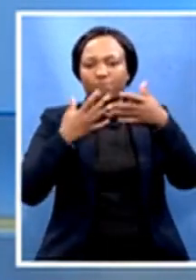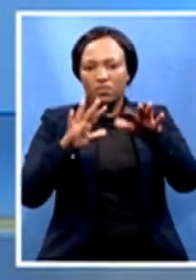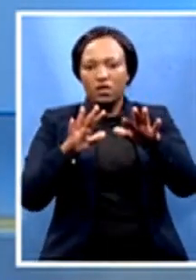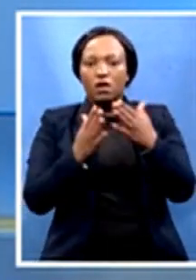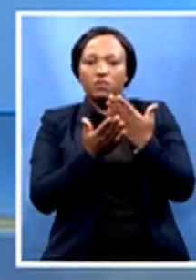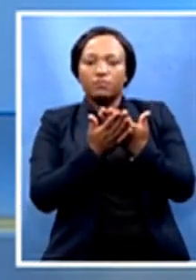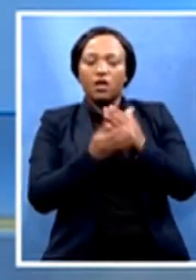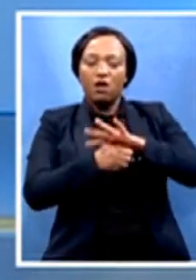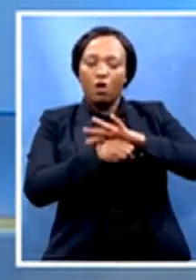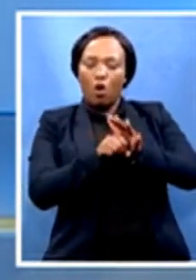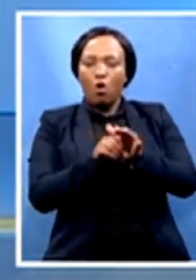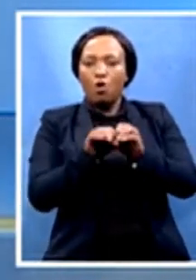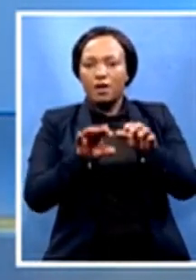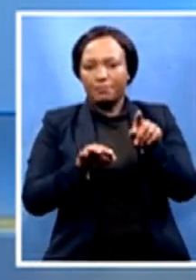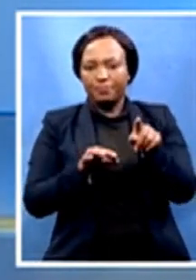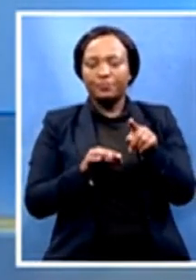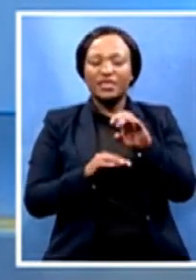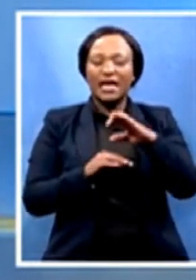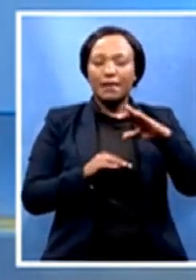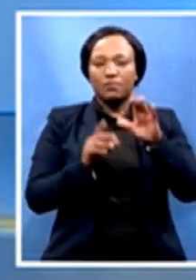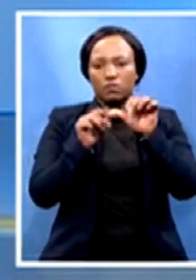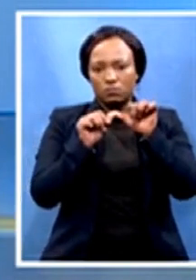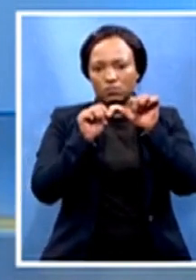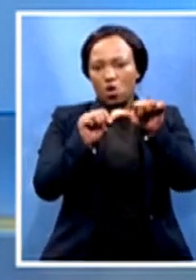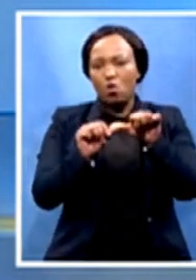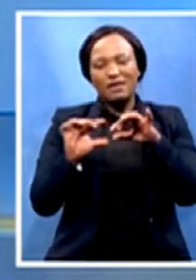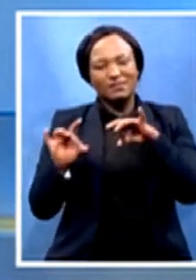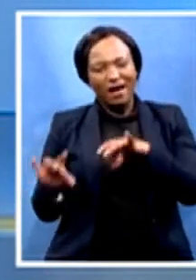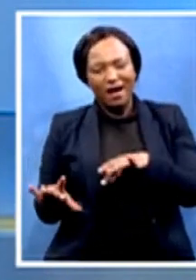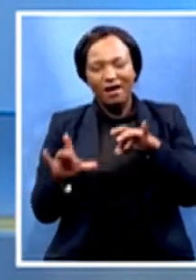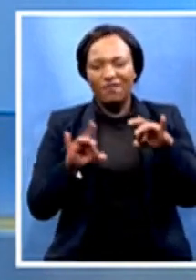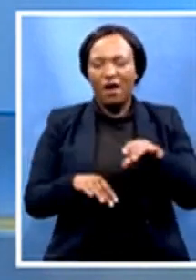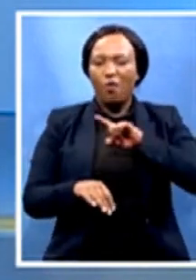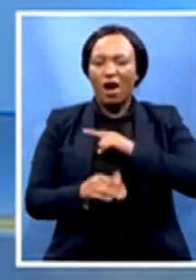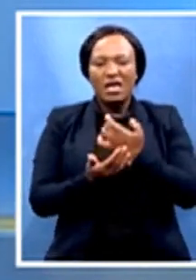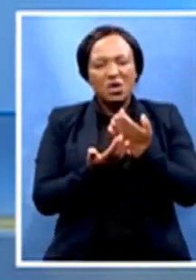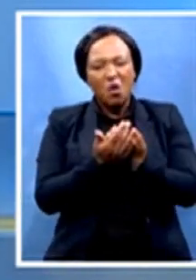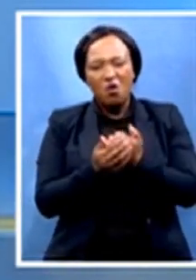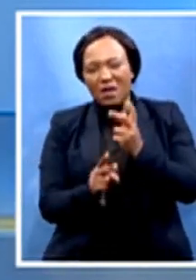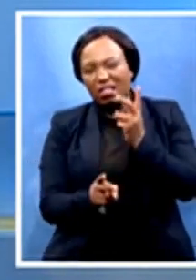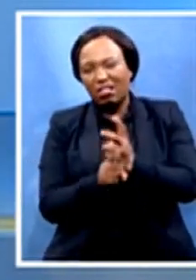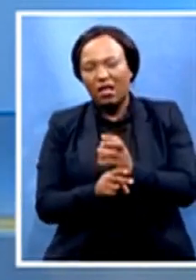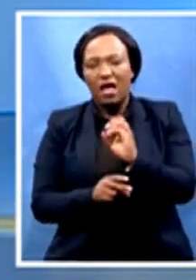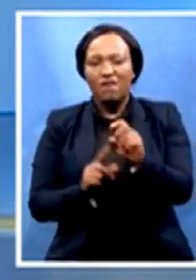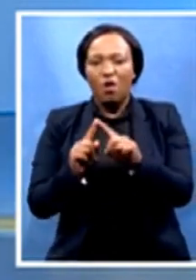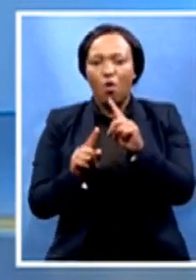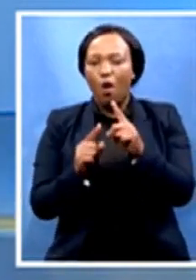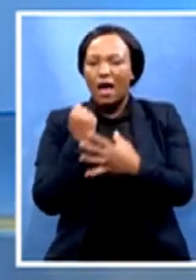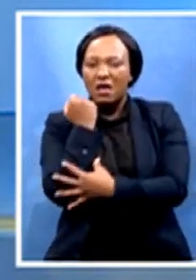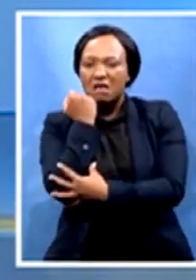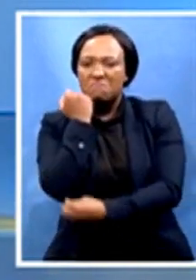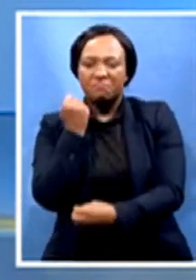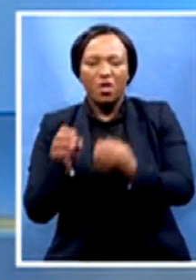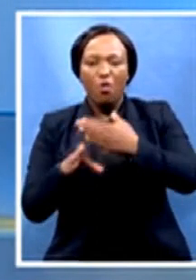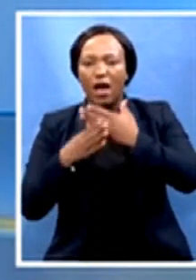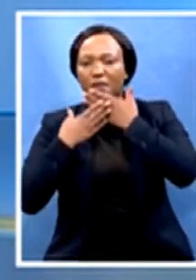continues to suffer economic hardships as a result of high unemployment figures which are over 50%. Our SBC News